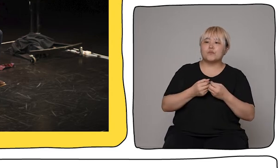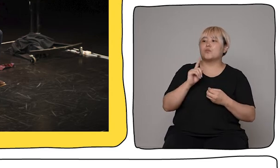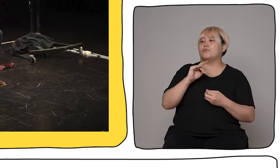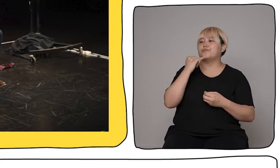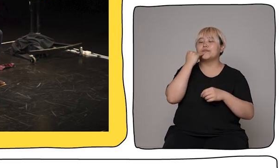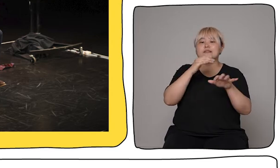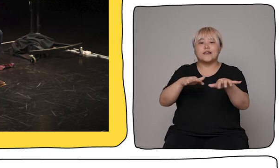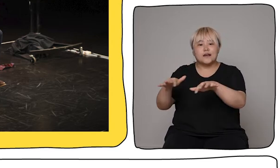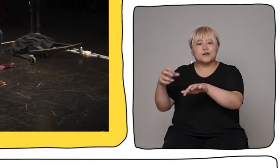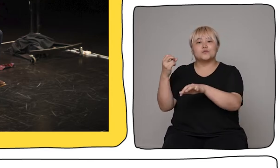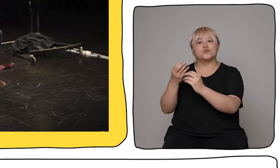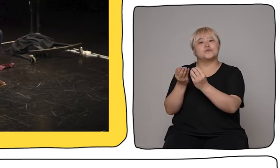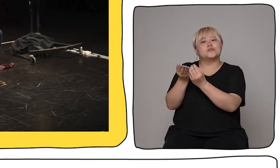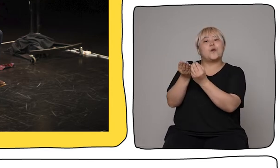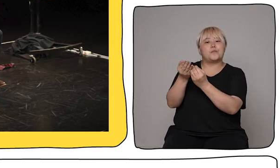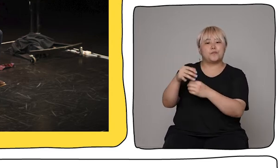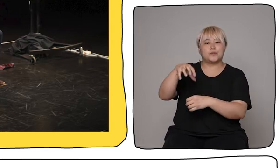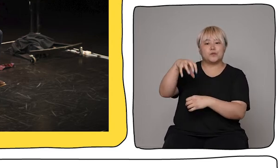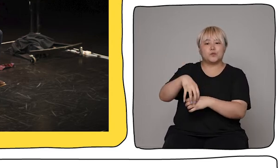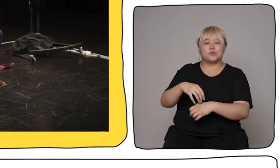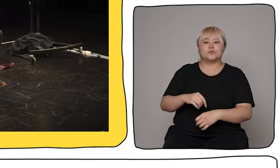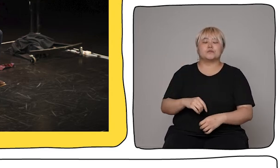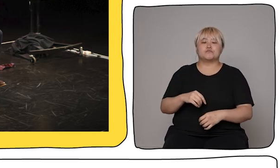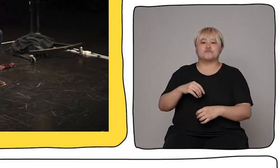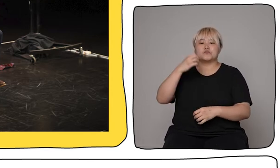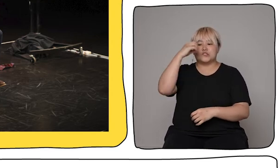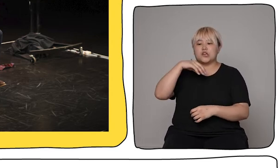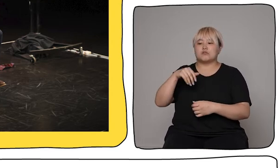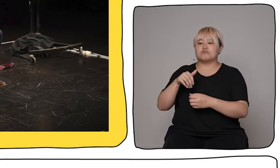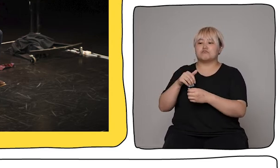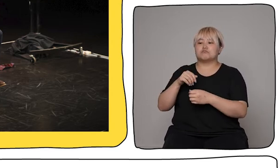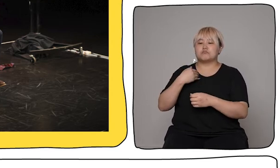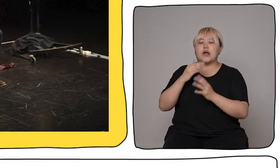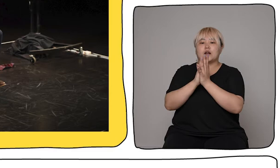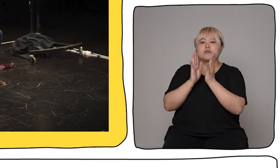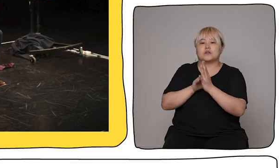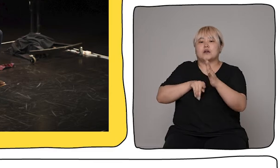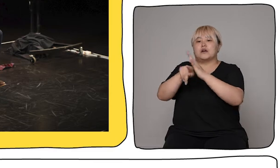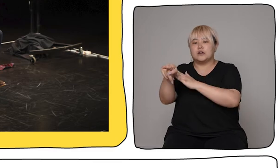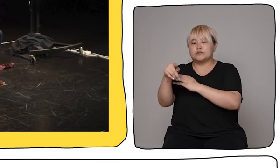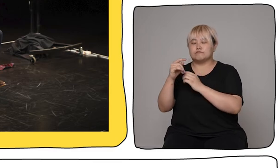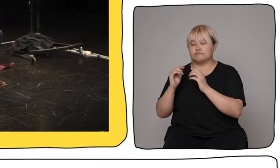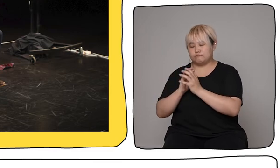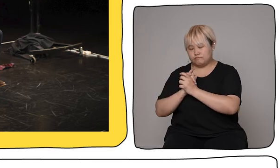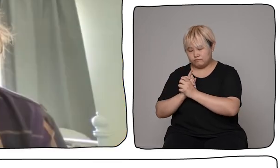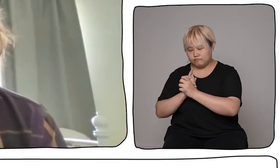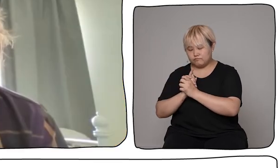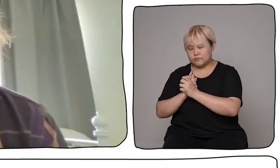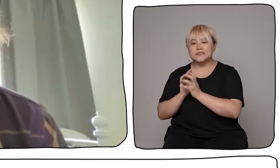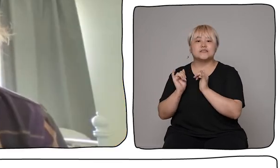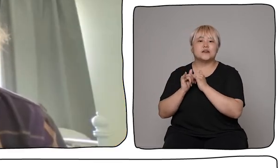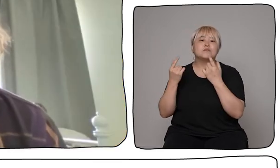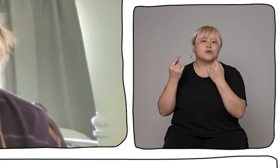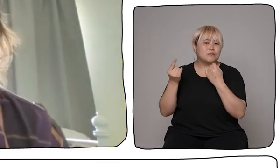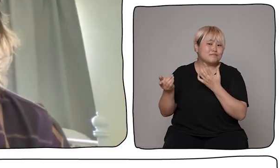monk who has exiled themselves to the seaside, to an island, which is what the piece is based on.